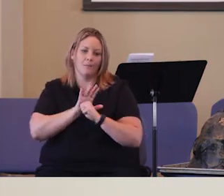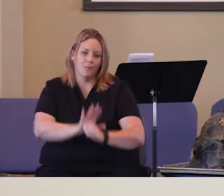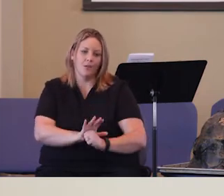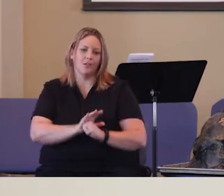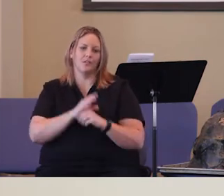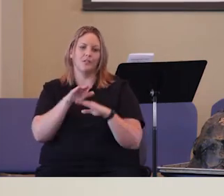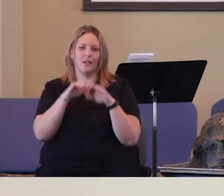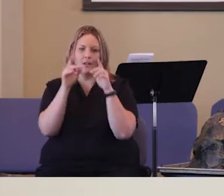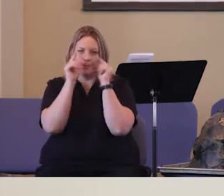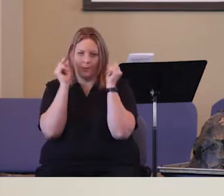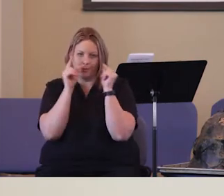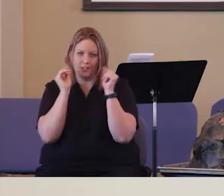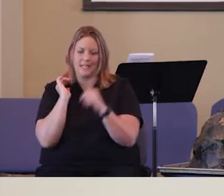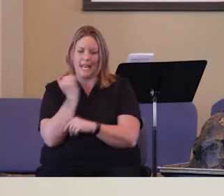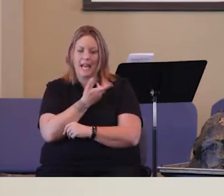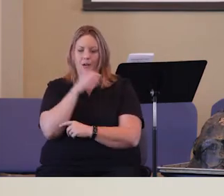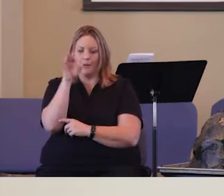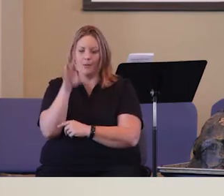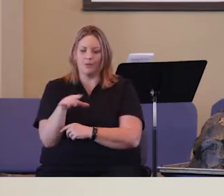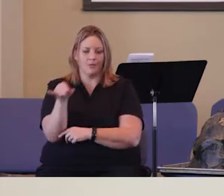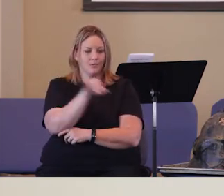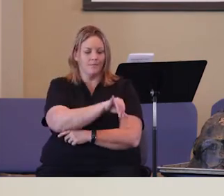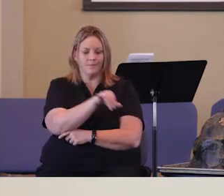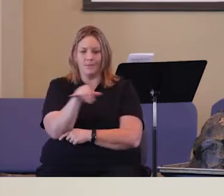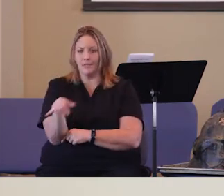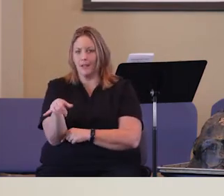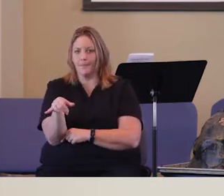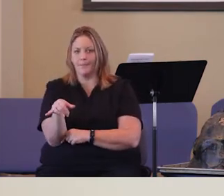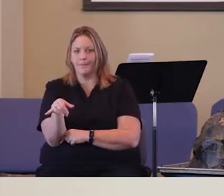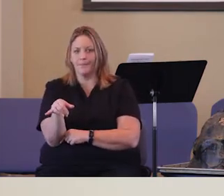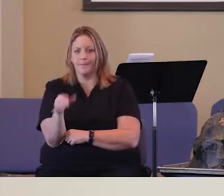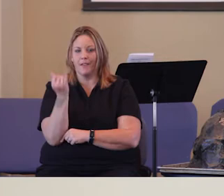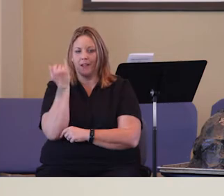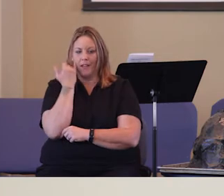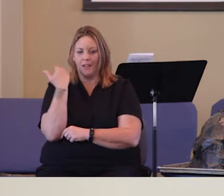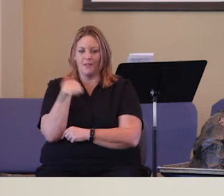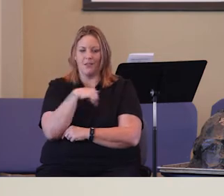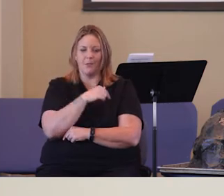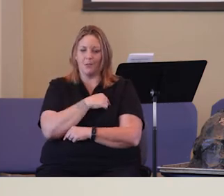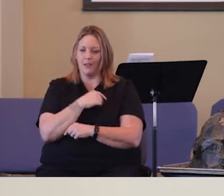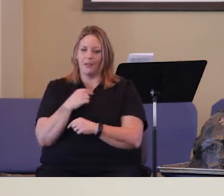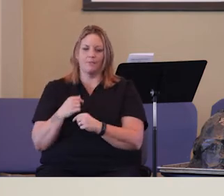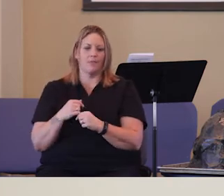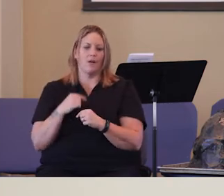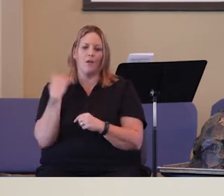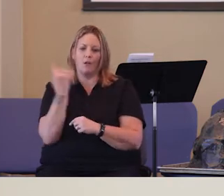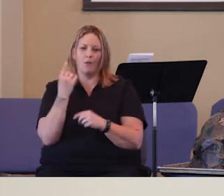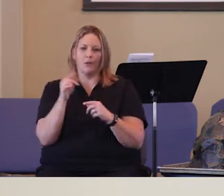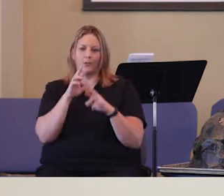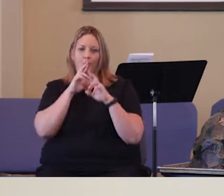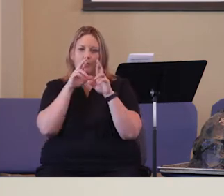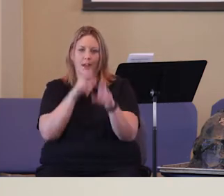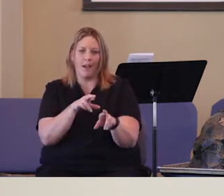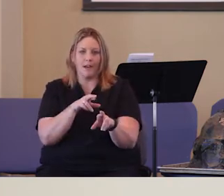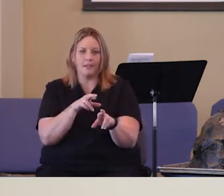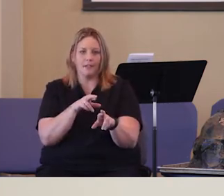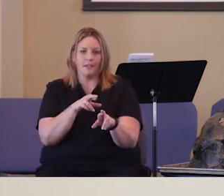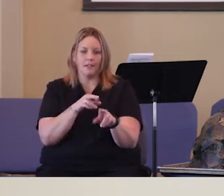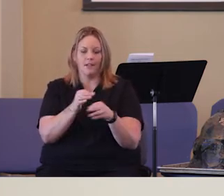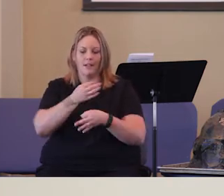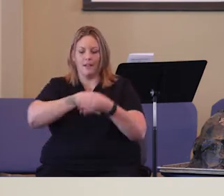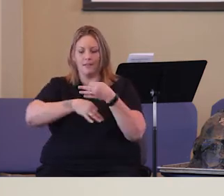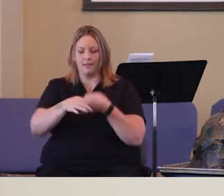can get beaten down if we continually react to situations in our churches instead of